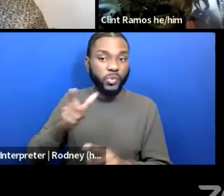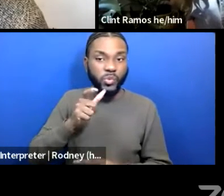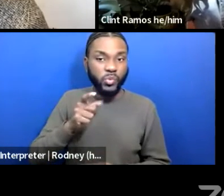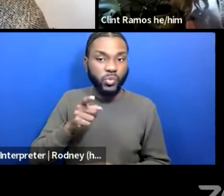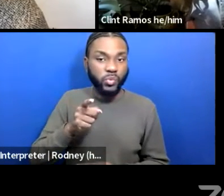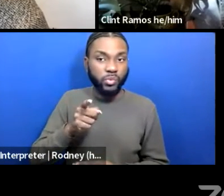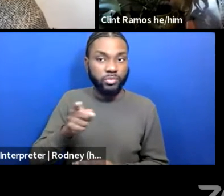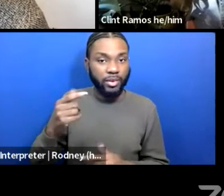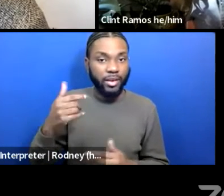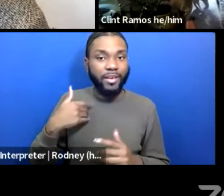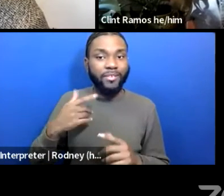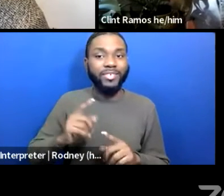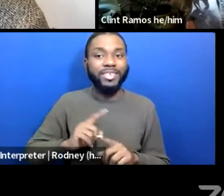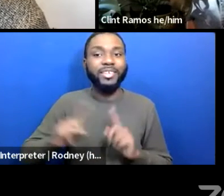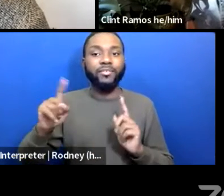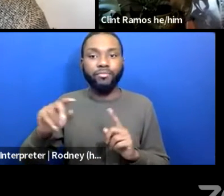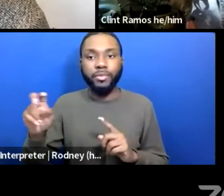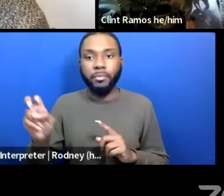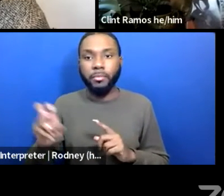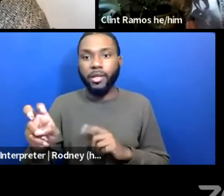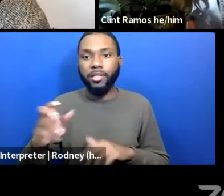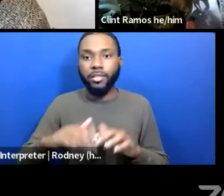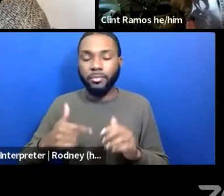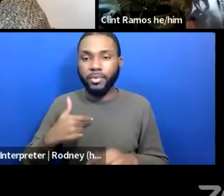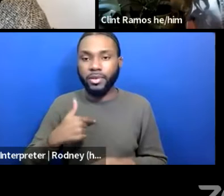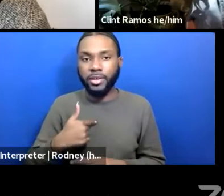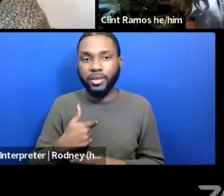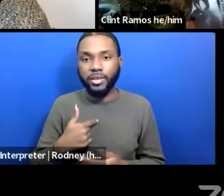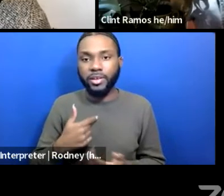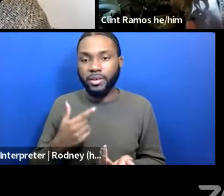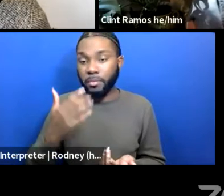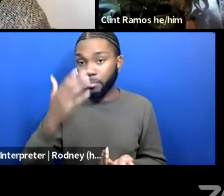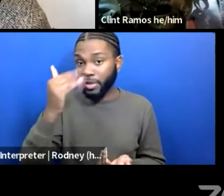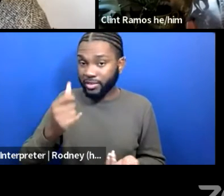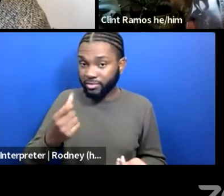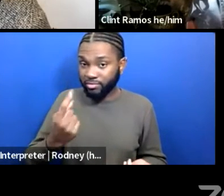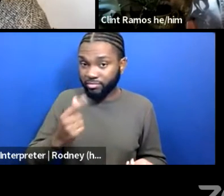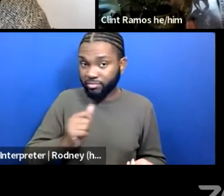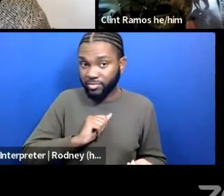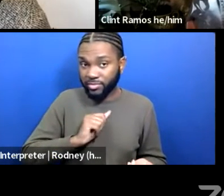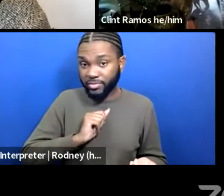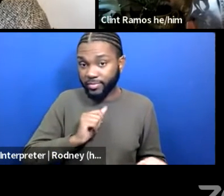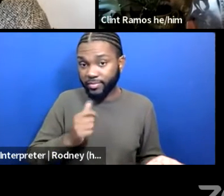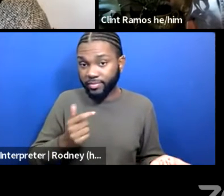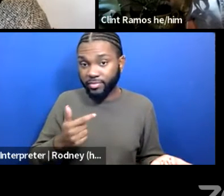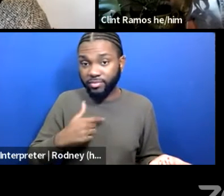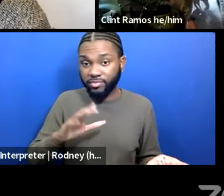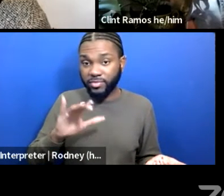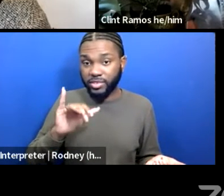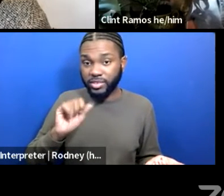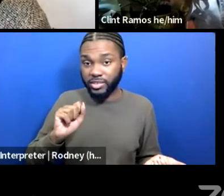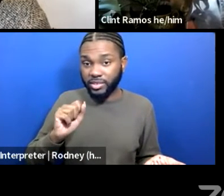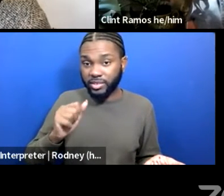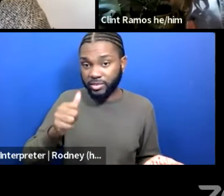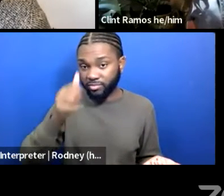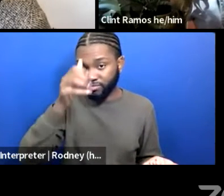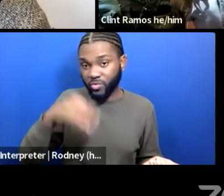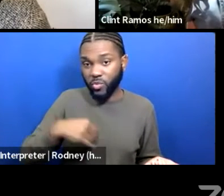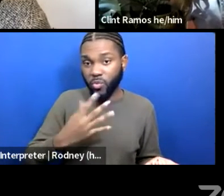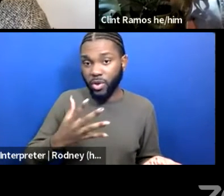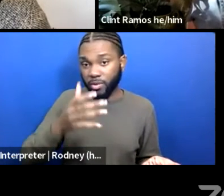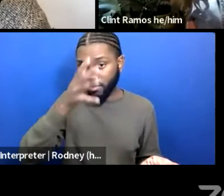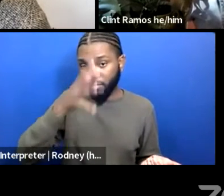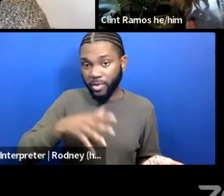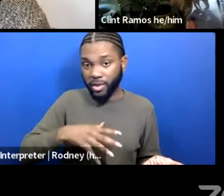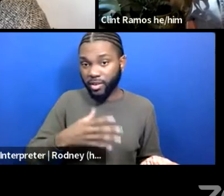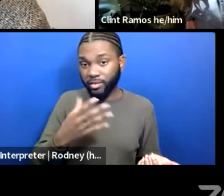had a different path than me, because I am, you know, a cisgendered white male at the end of the day. And